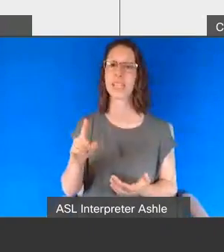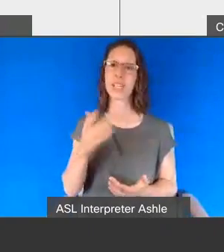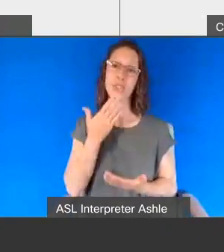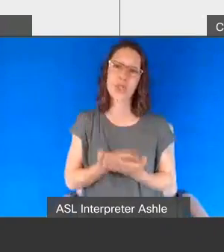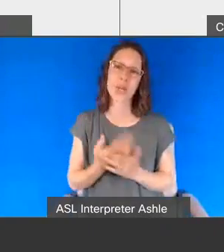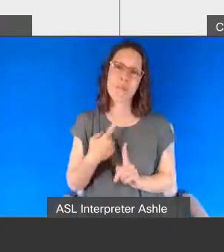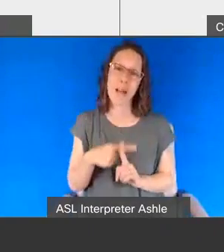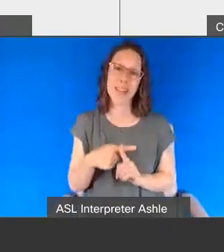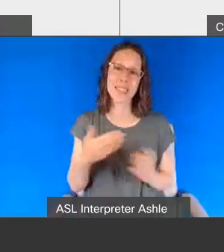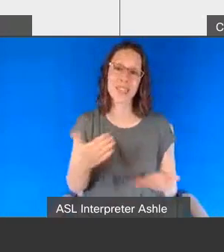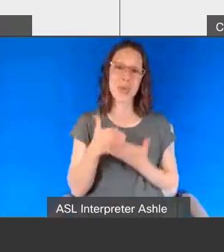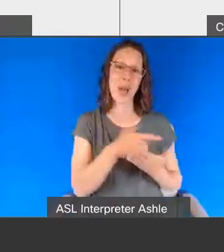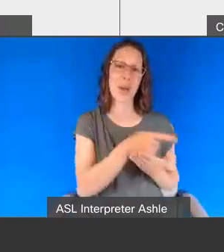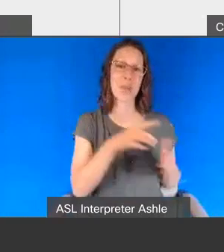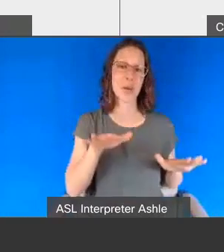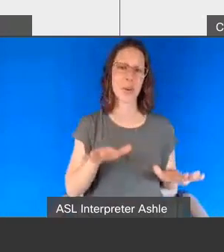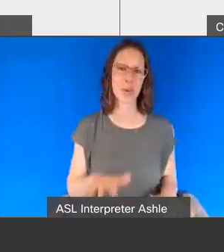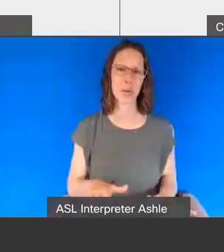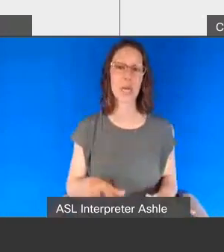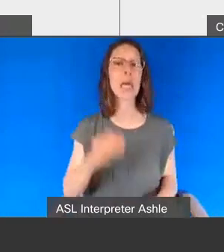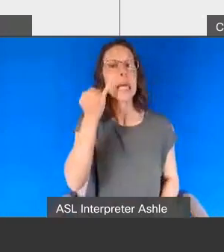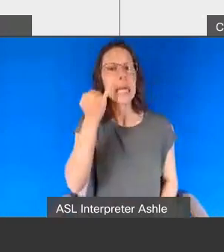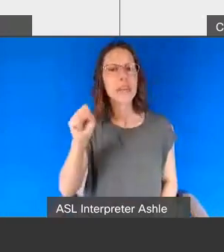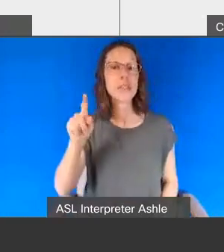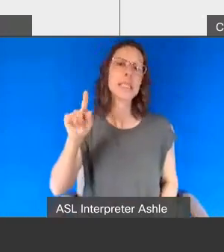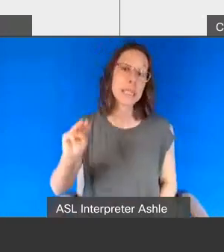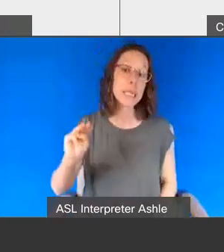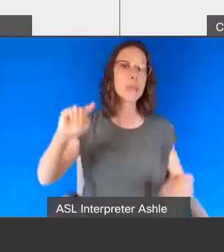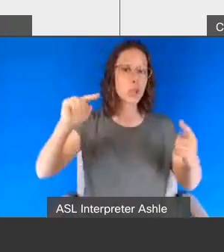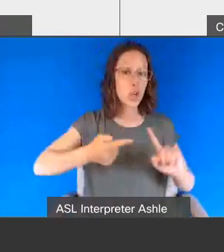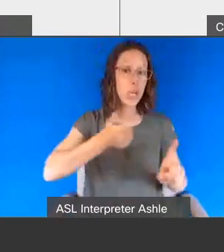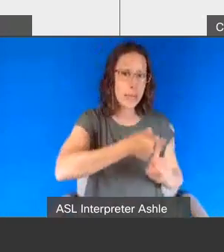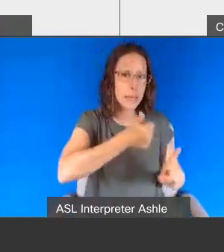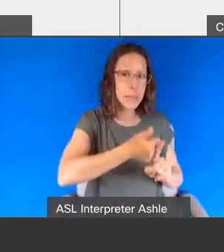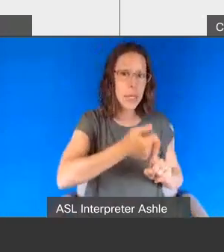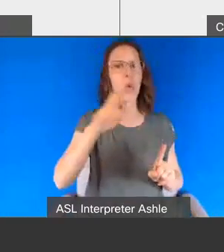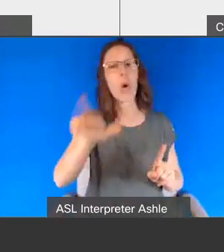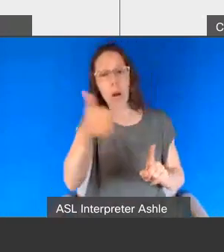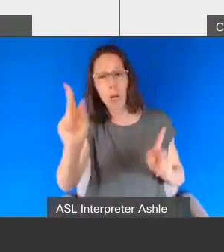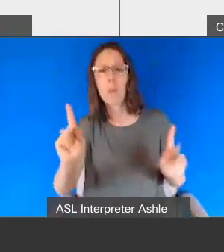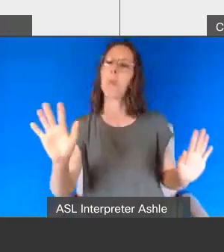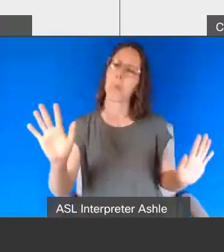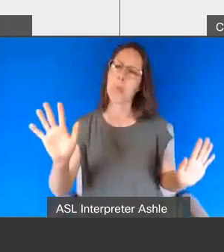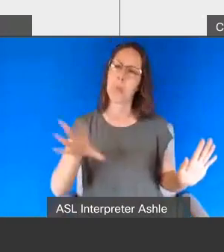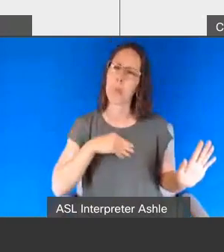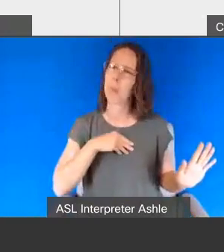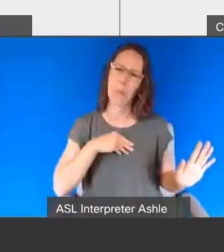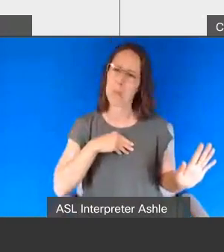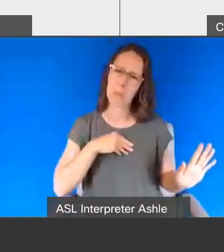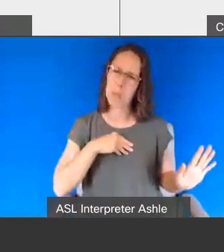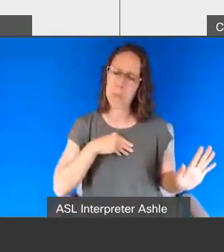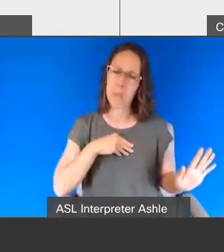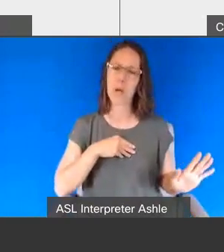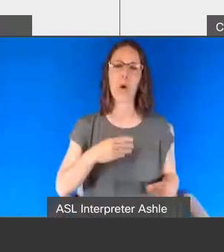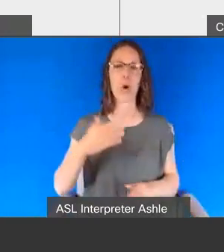unless they're stimming is a harming themselves or someone else themselves such as banging their head into a